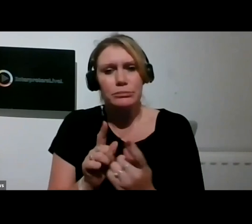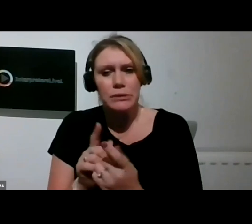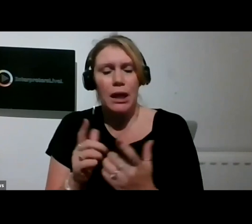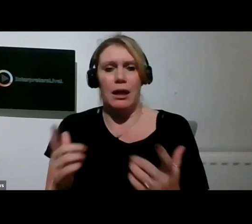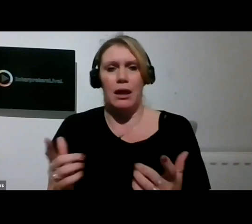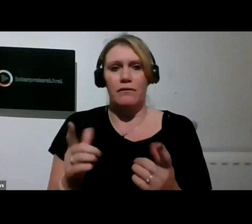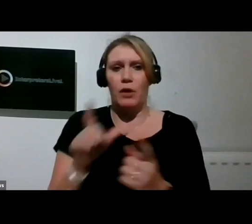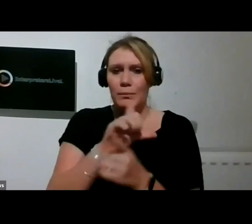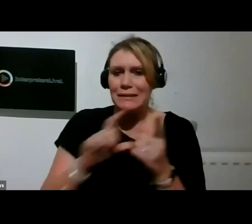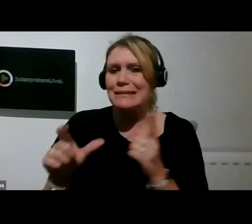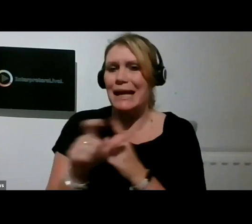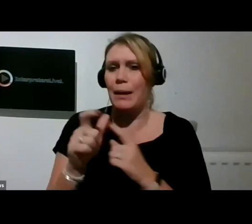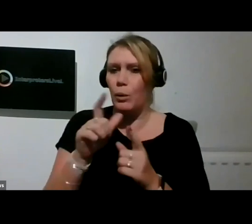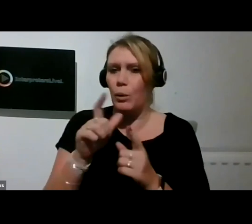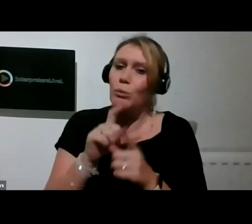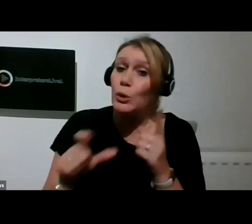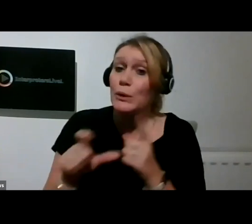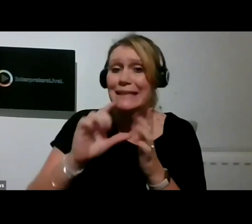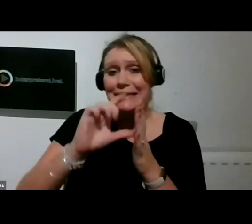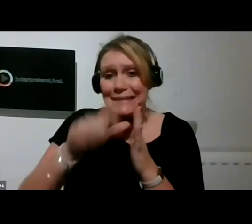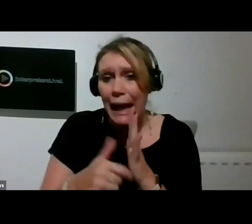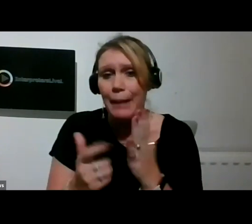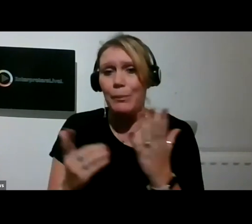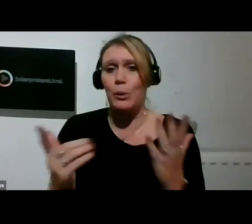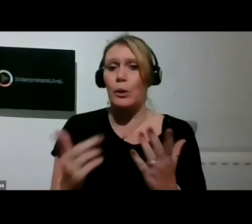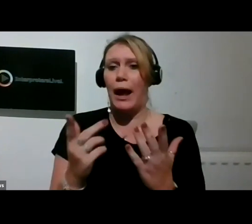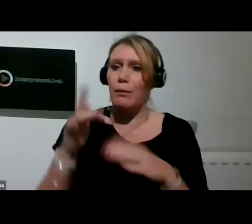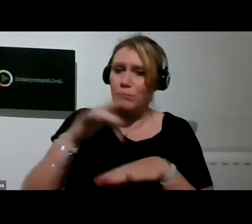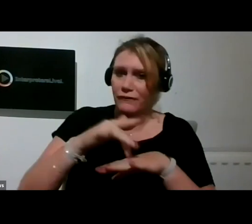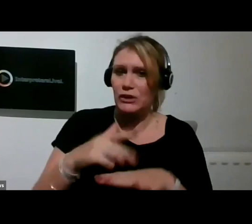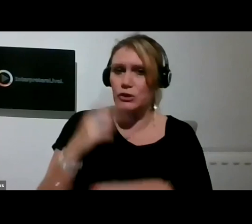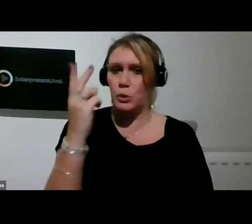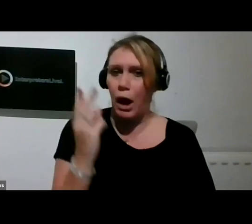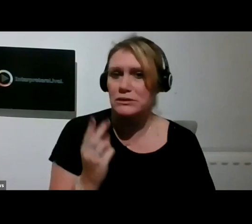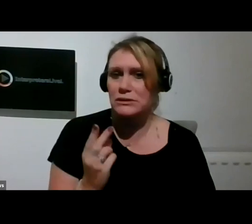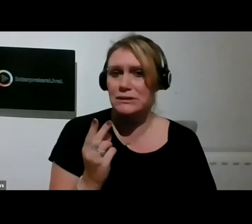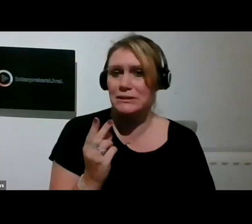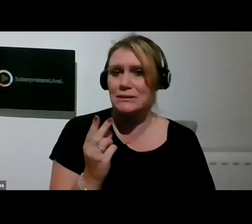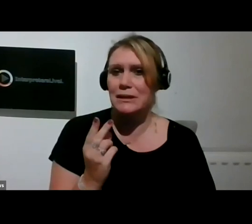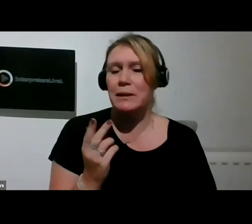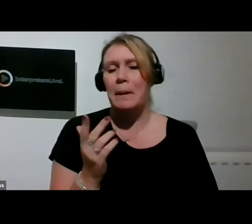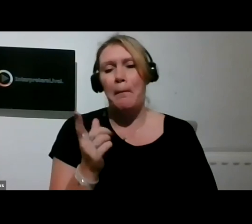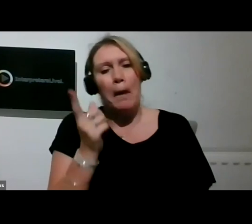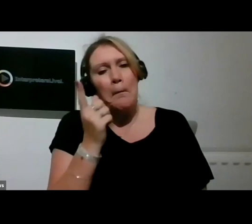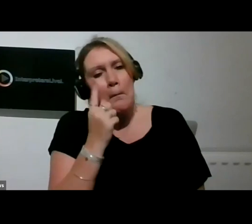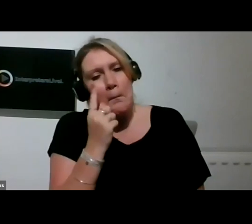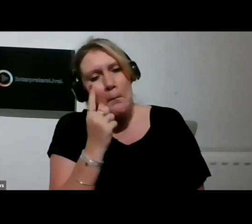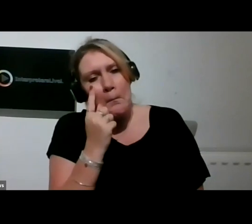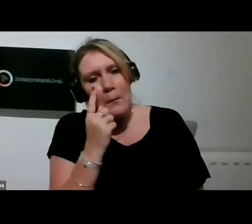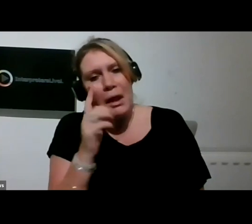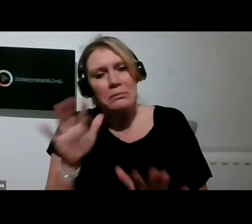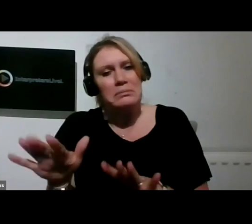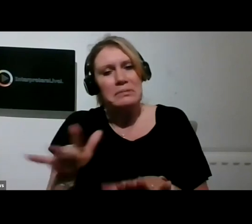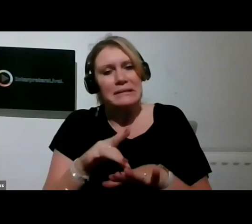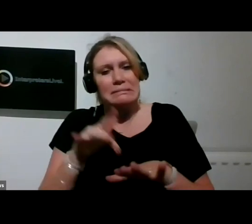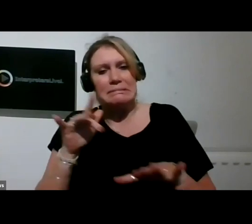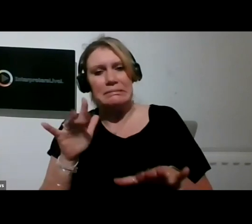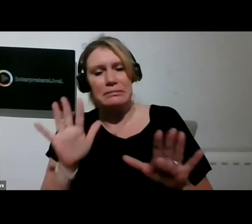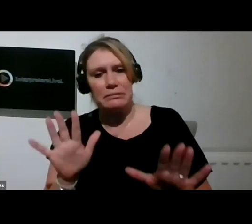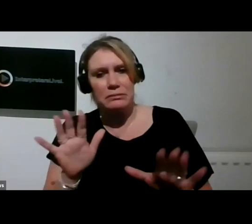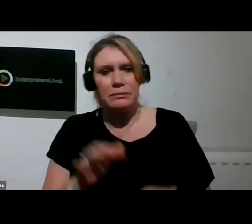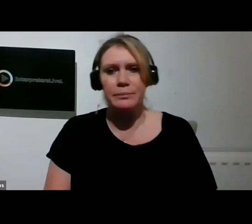disabled artists all with a new connection. All of that work has been